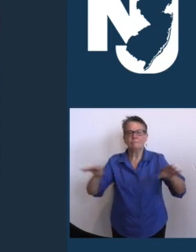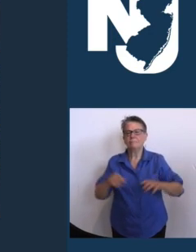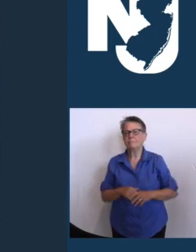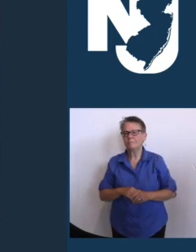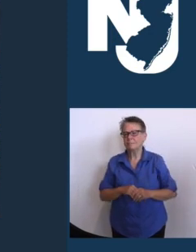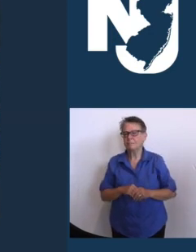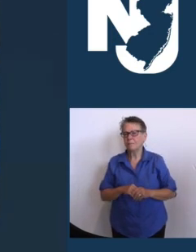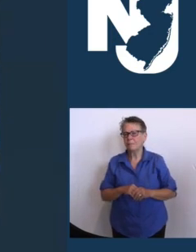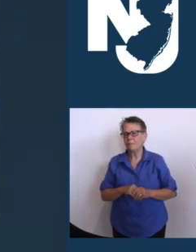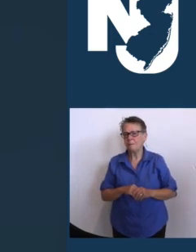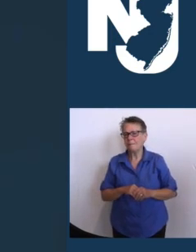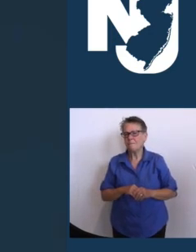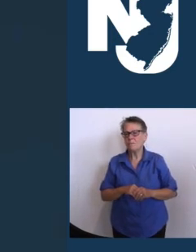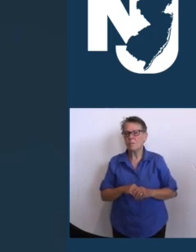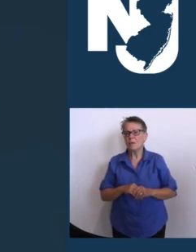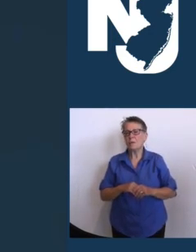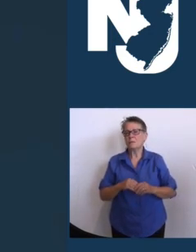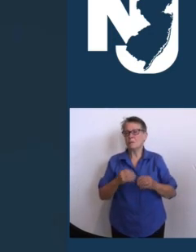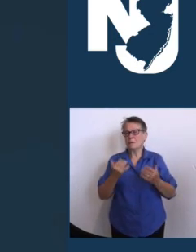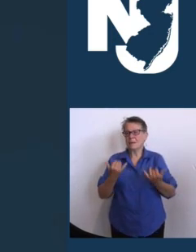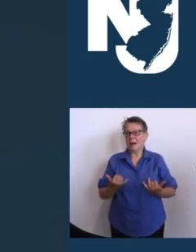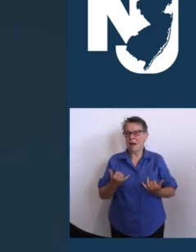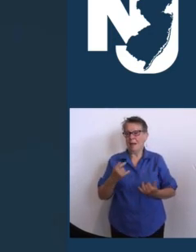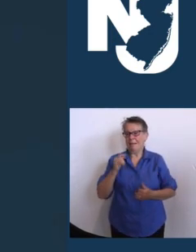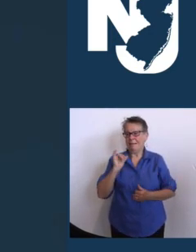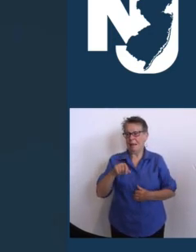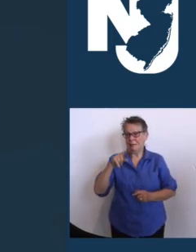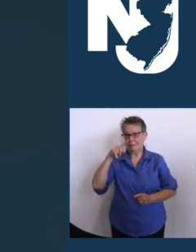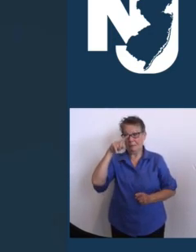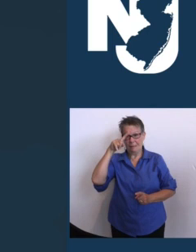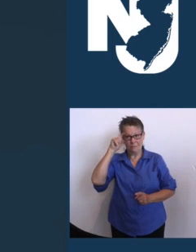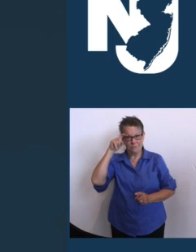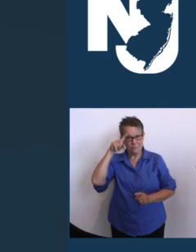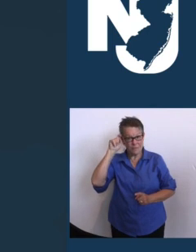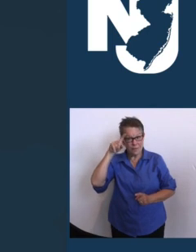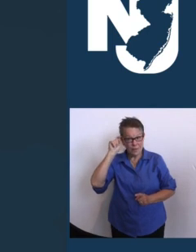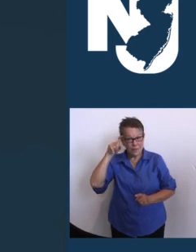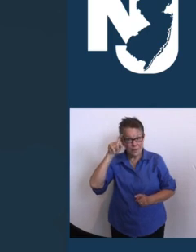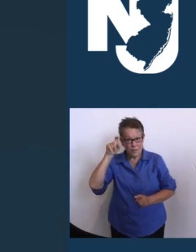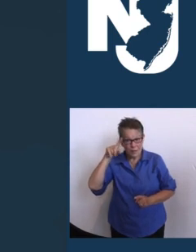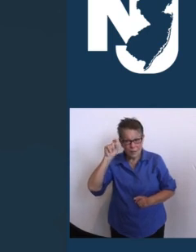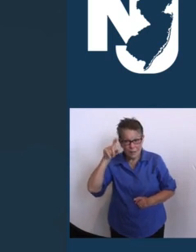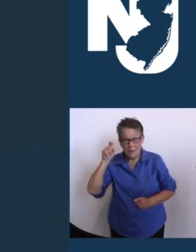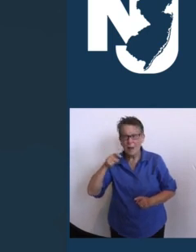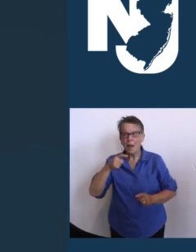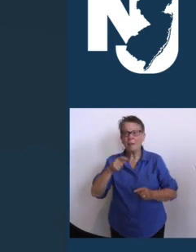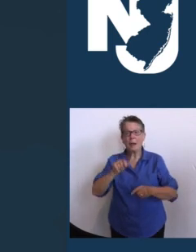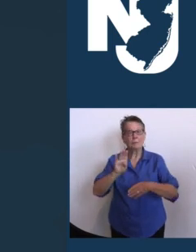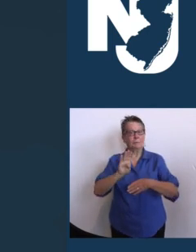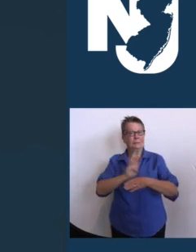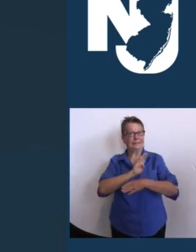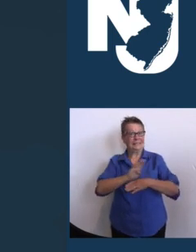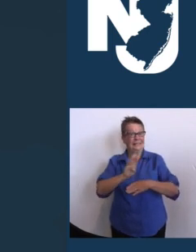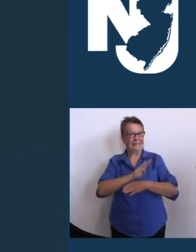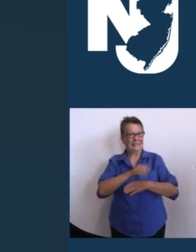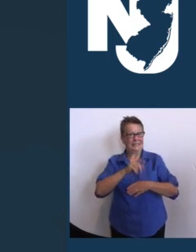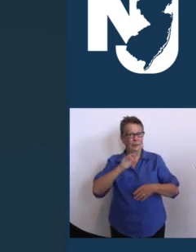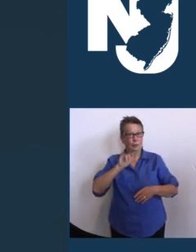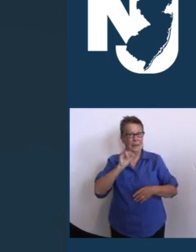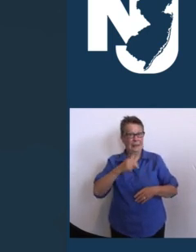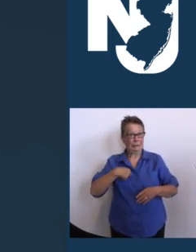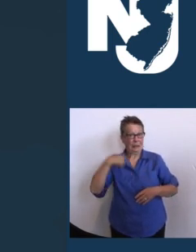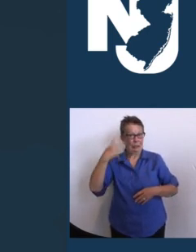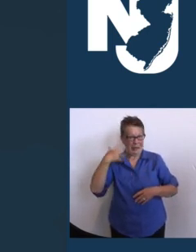But it is a summer that winds down that is also bittersweet because Roz had to do it without her longtime